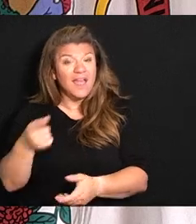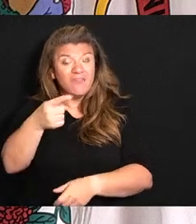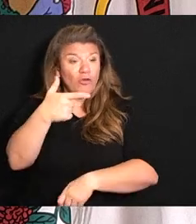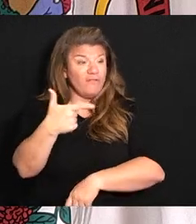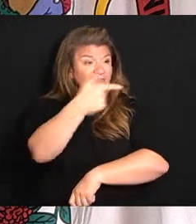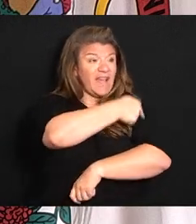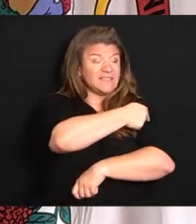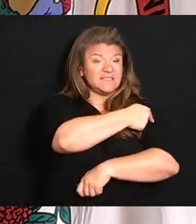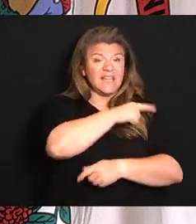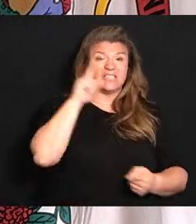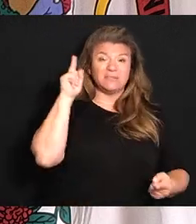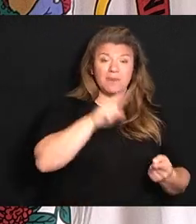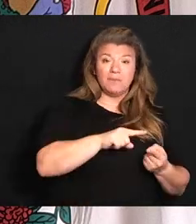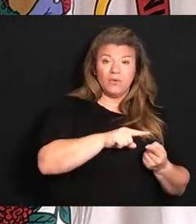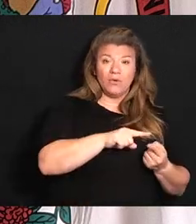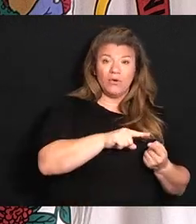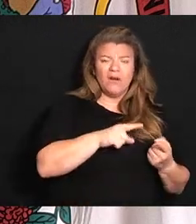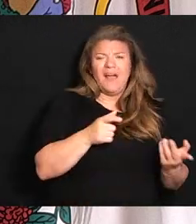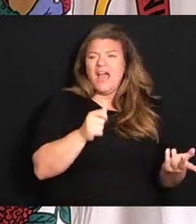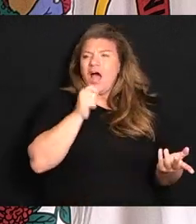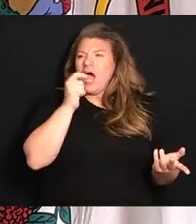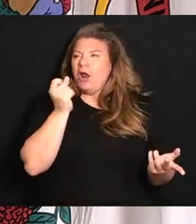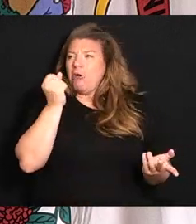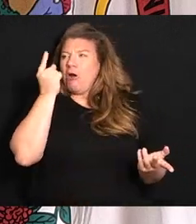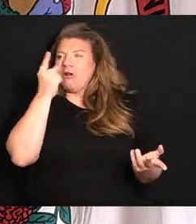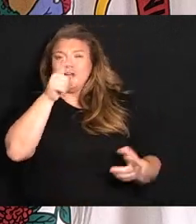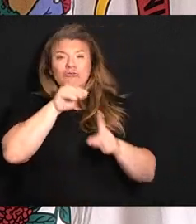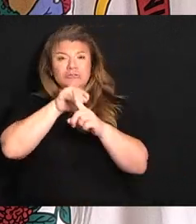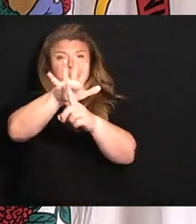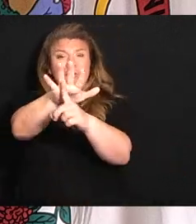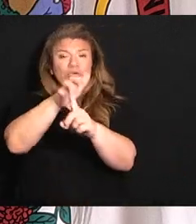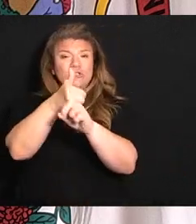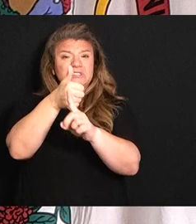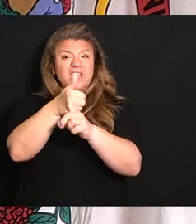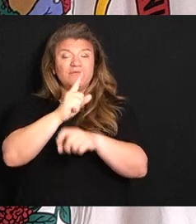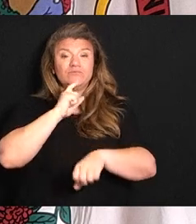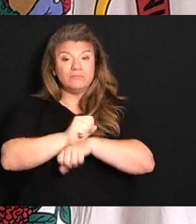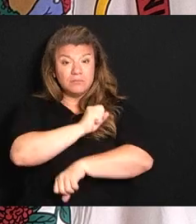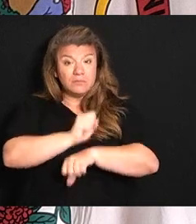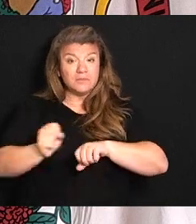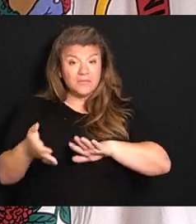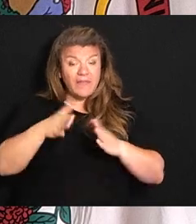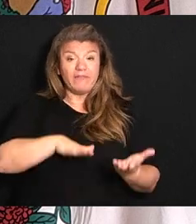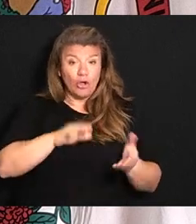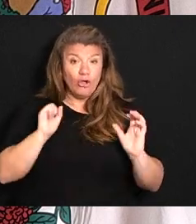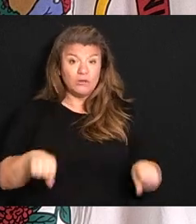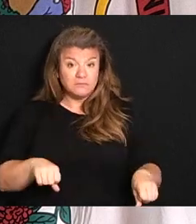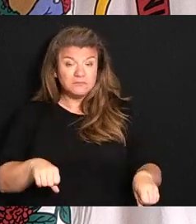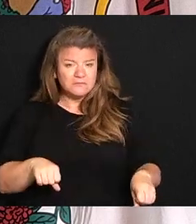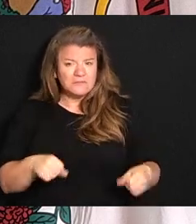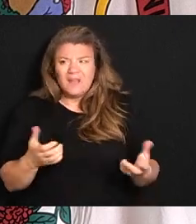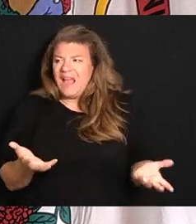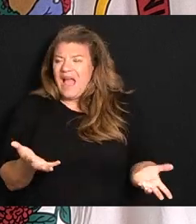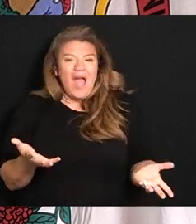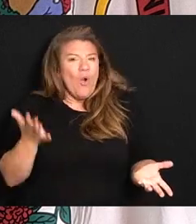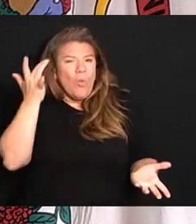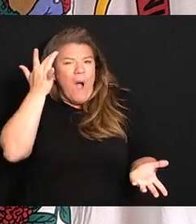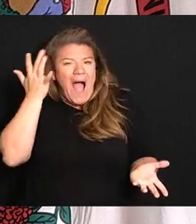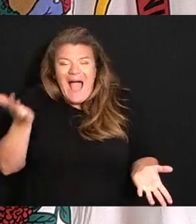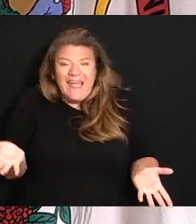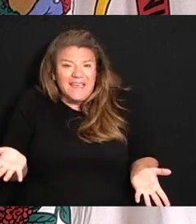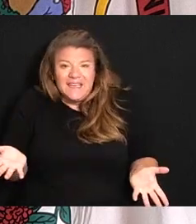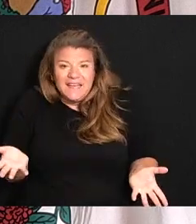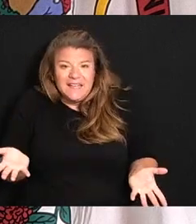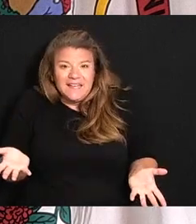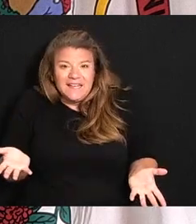Why expose yourself to a chance of, a real chance of the possibility of death? Why do that? You know,